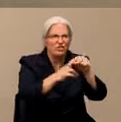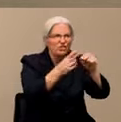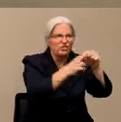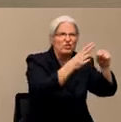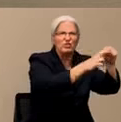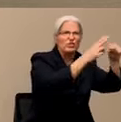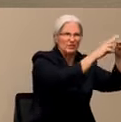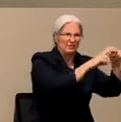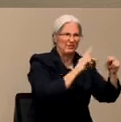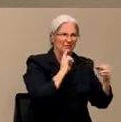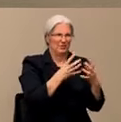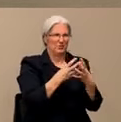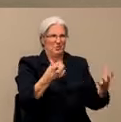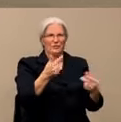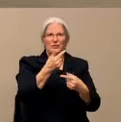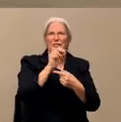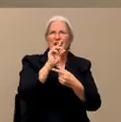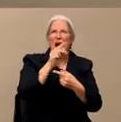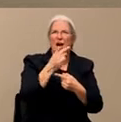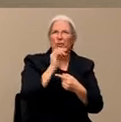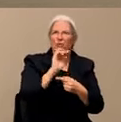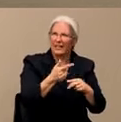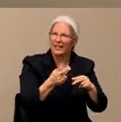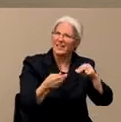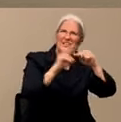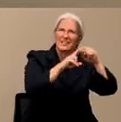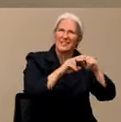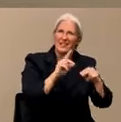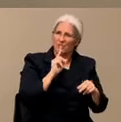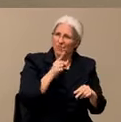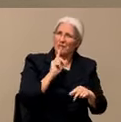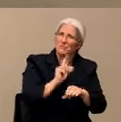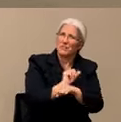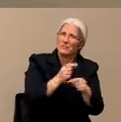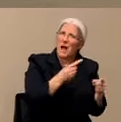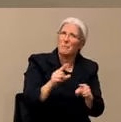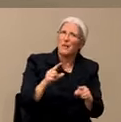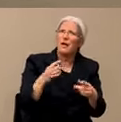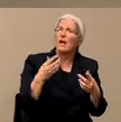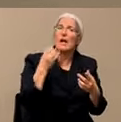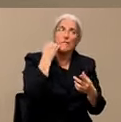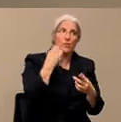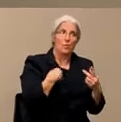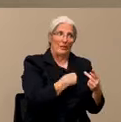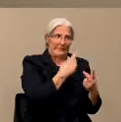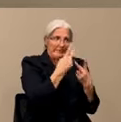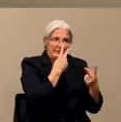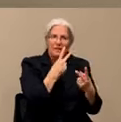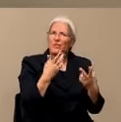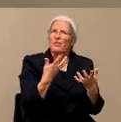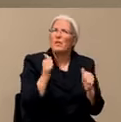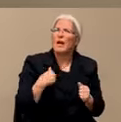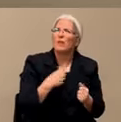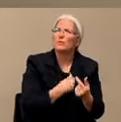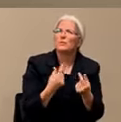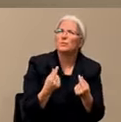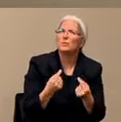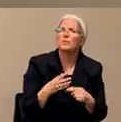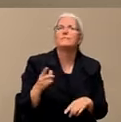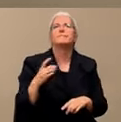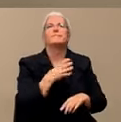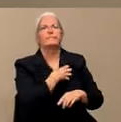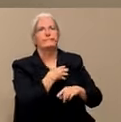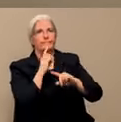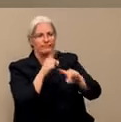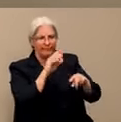that's going on. Are we seeing that in any places at that point? Are we aware or what can be done about that? Yes. We have had reports of price